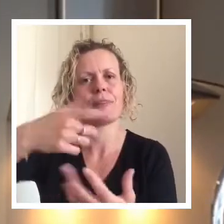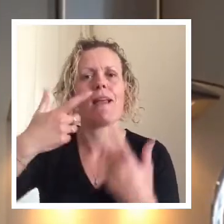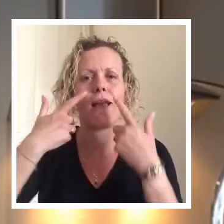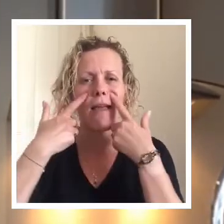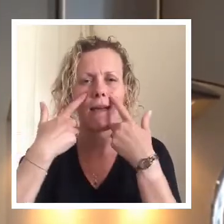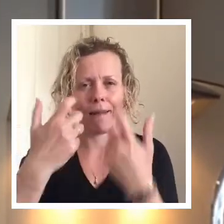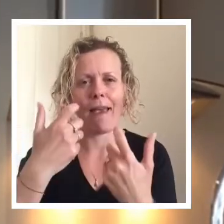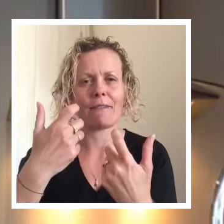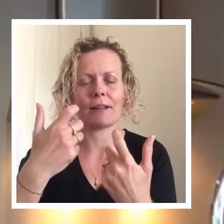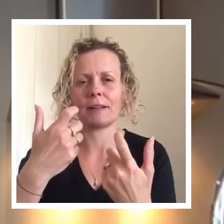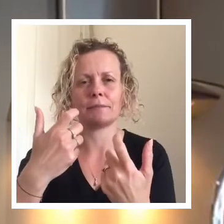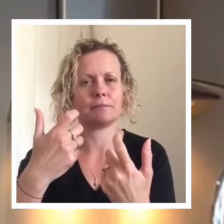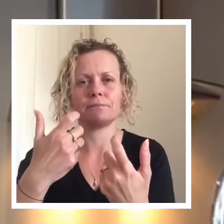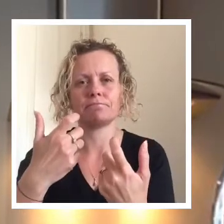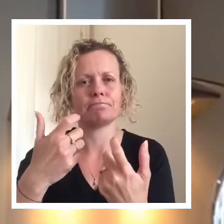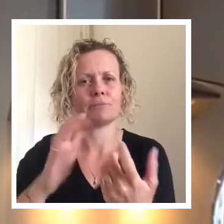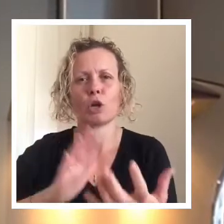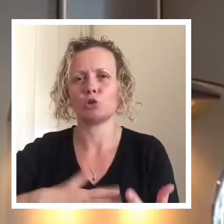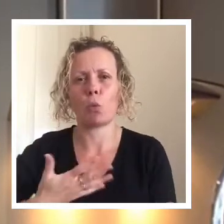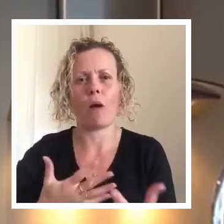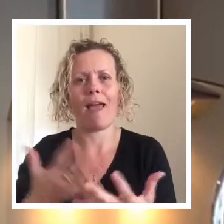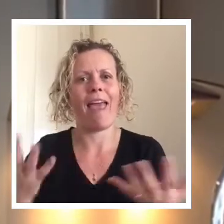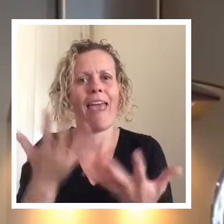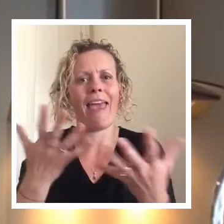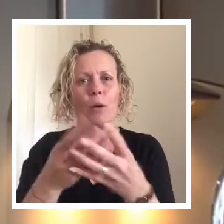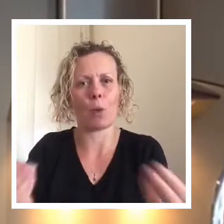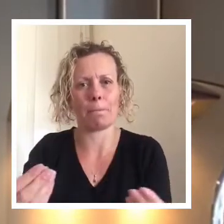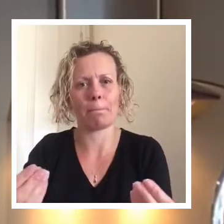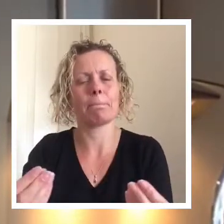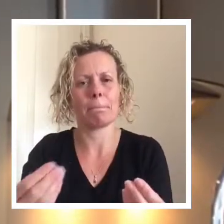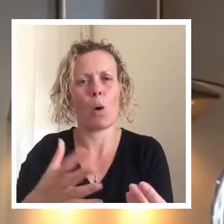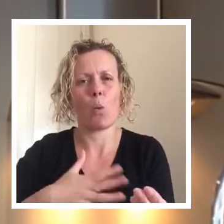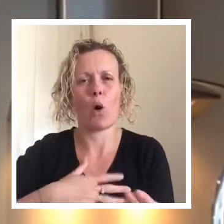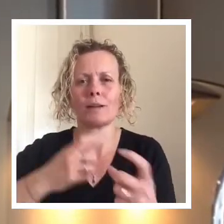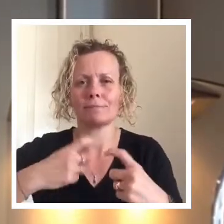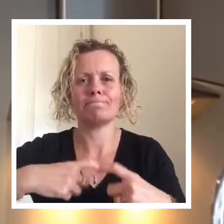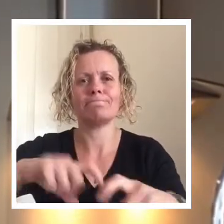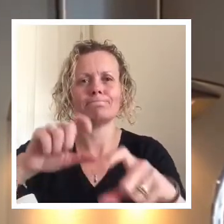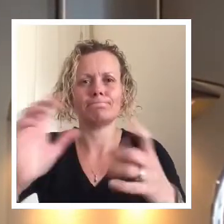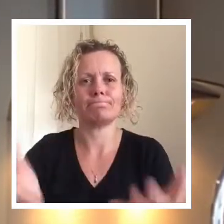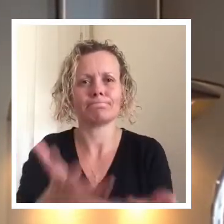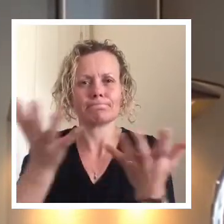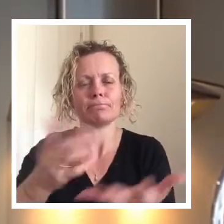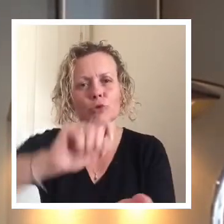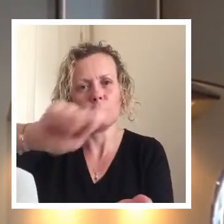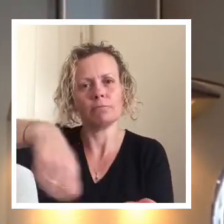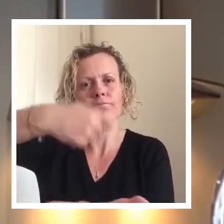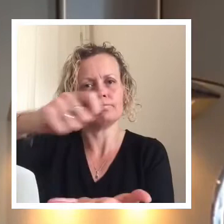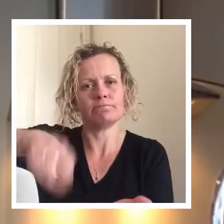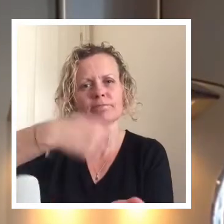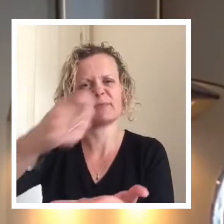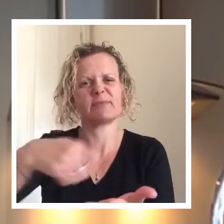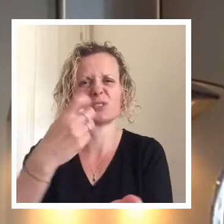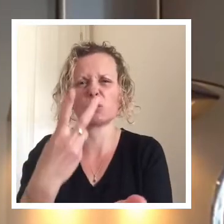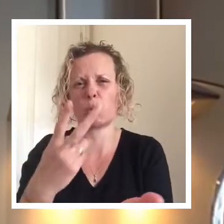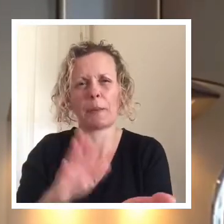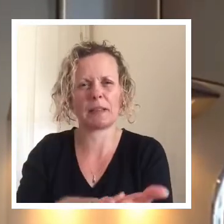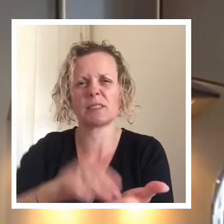carefully as we don't want to get rid of our air bubbles. So just mix that in for a couple of minutes.